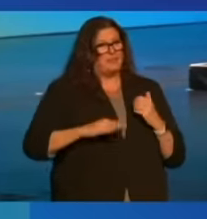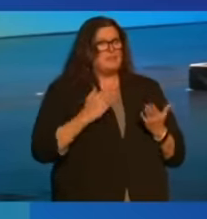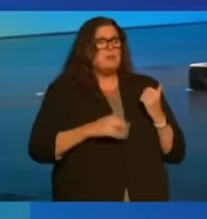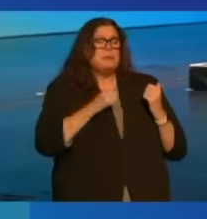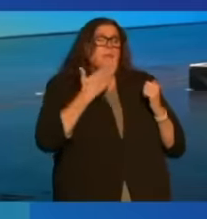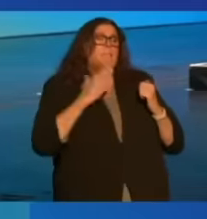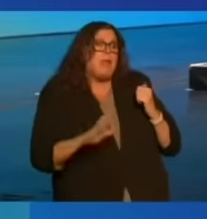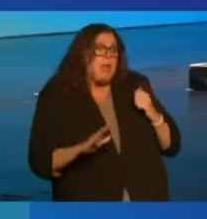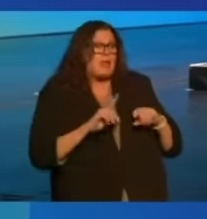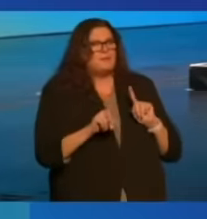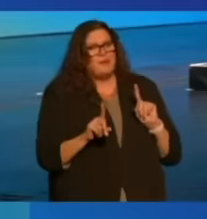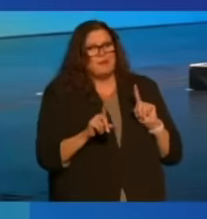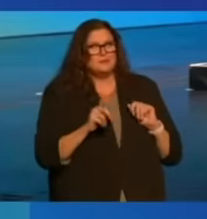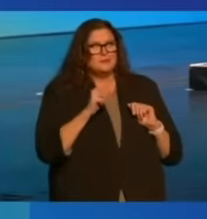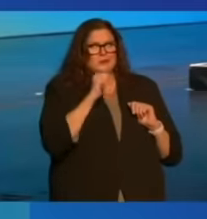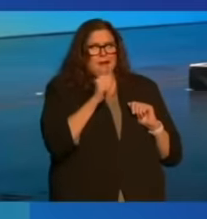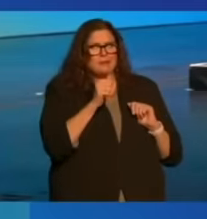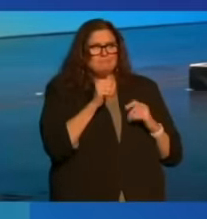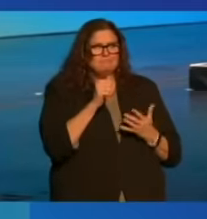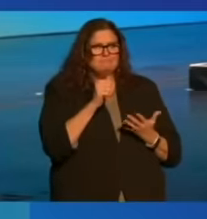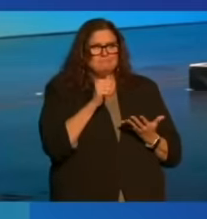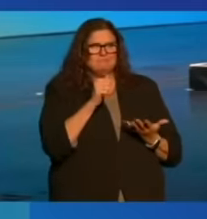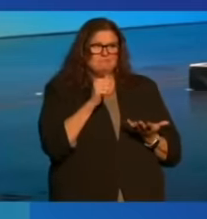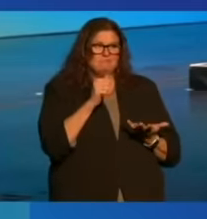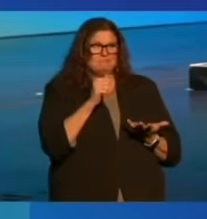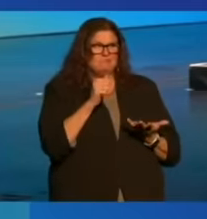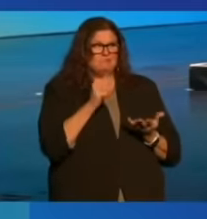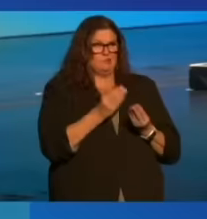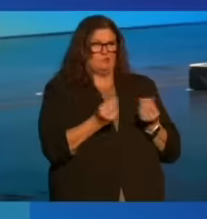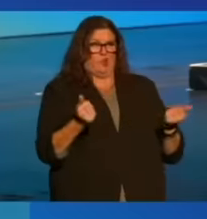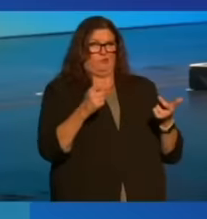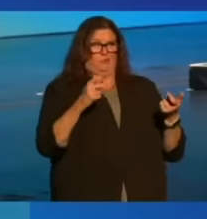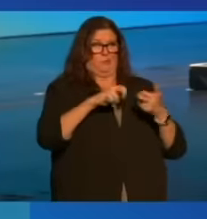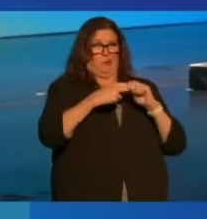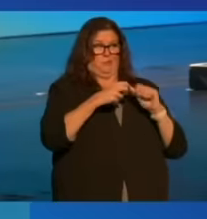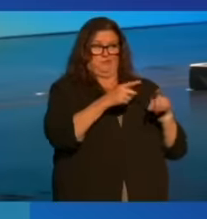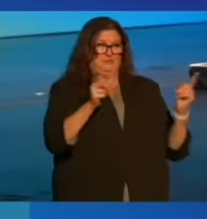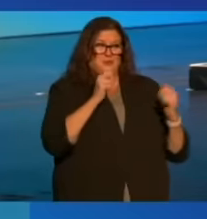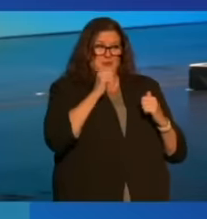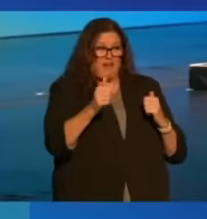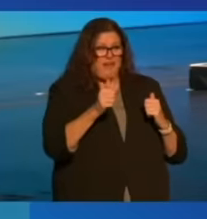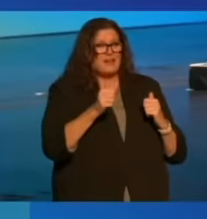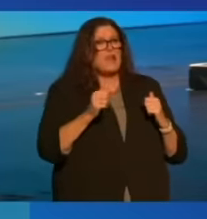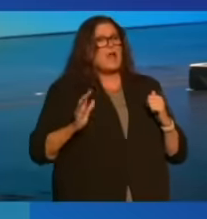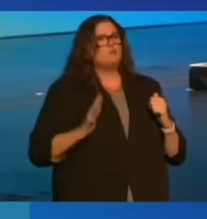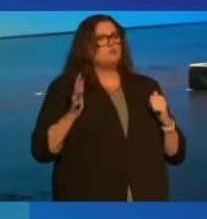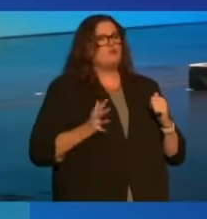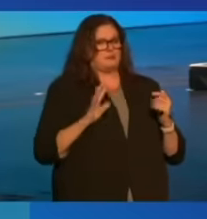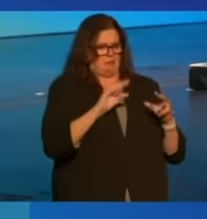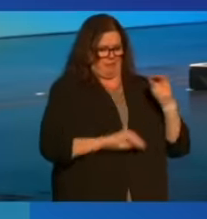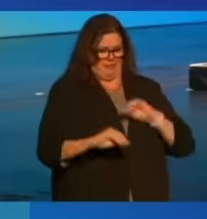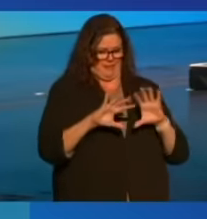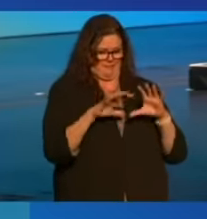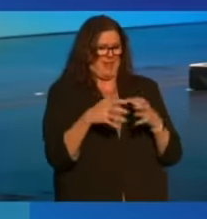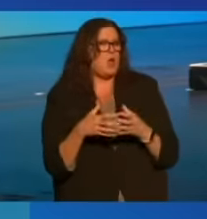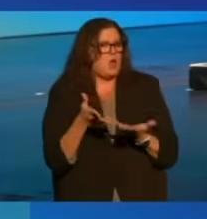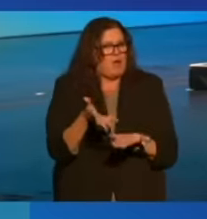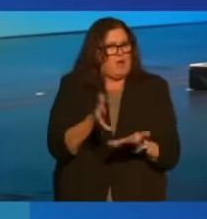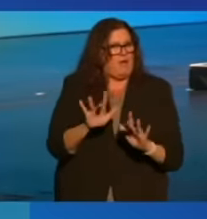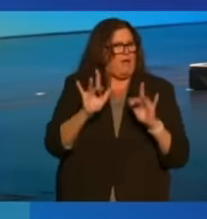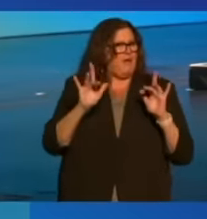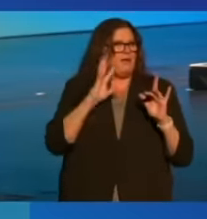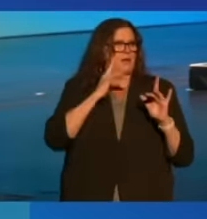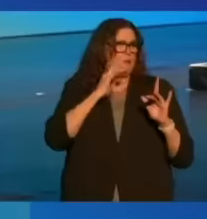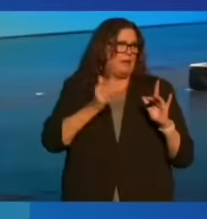may not be bad, but they're not solving huge problems, are dressed up and repackaged to make them more